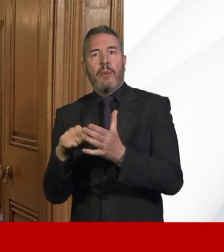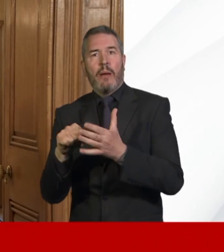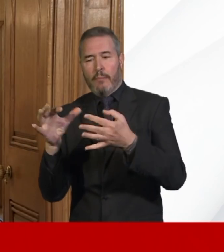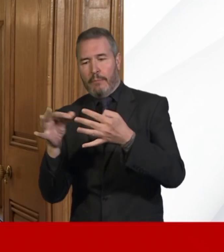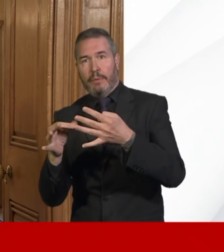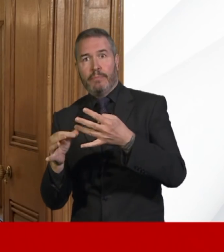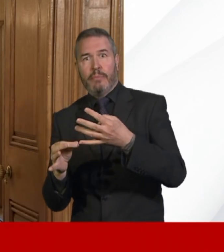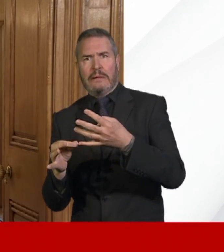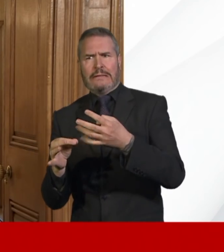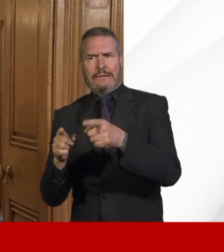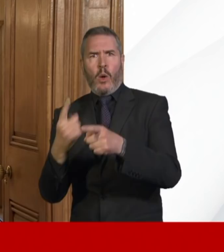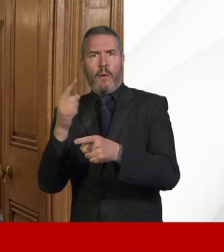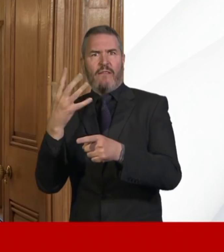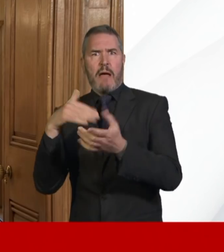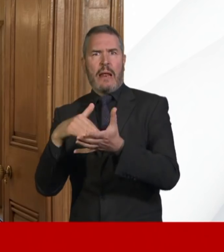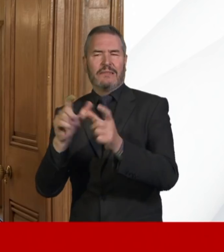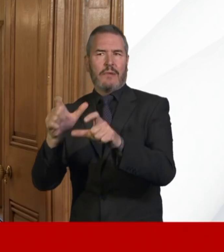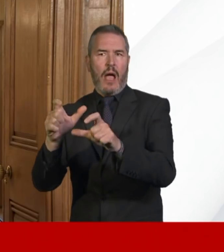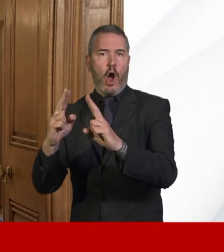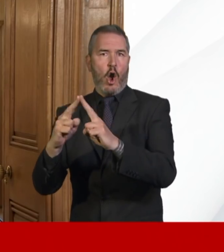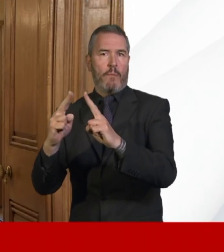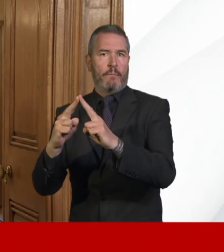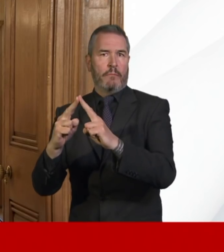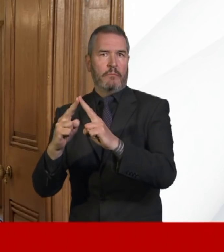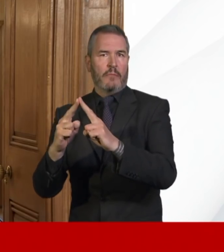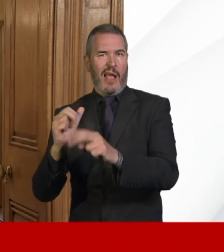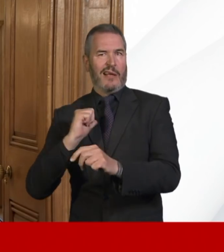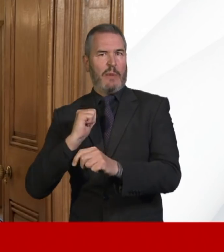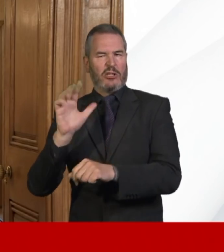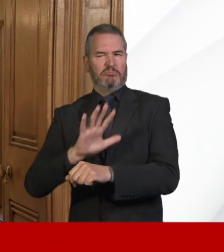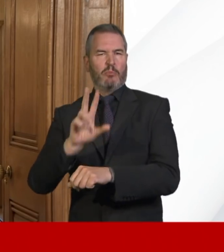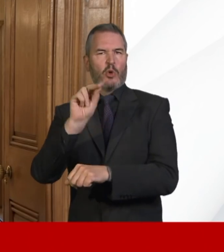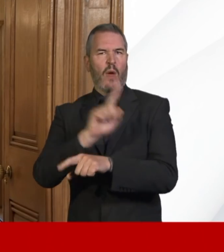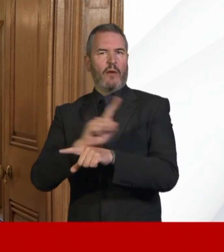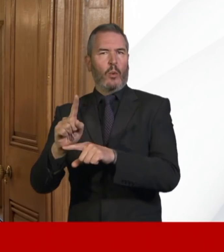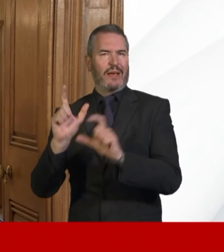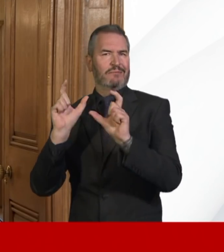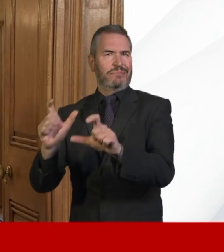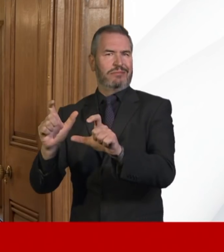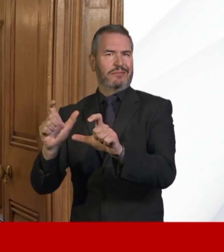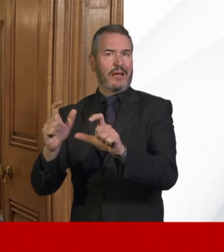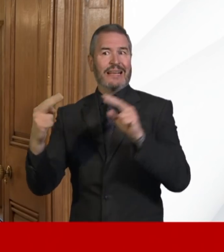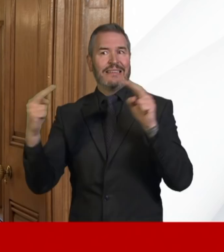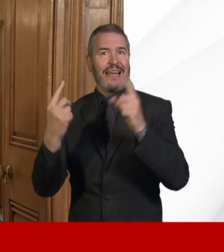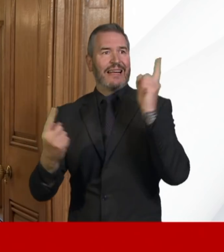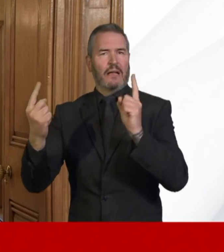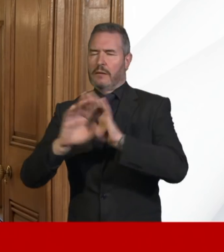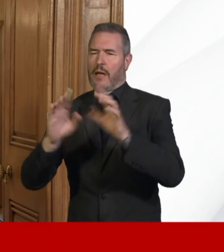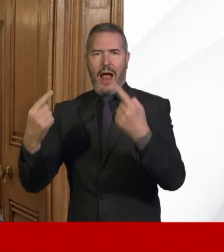needed to stay at home for a period of 12 weeks and avoid face-to-face contact.